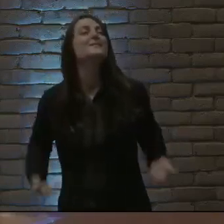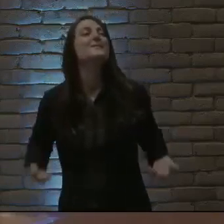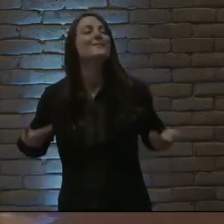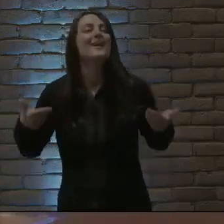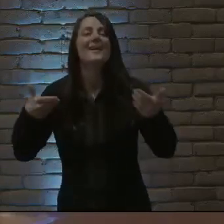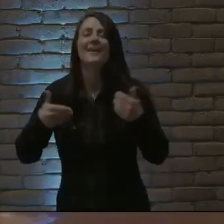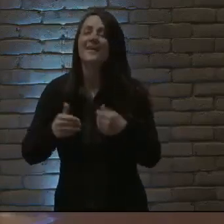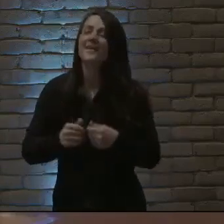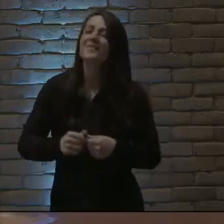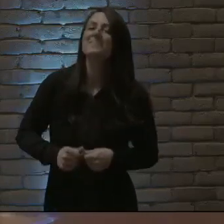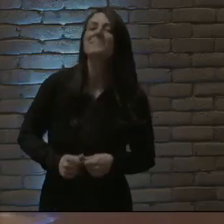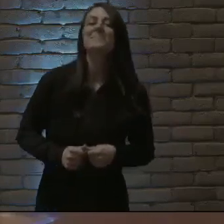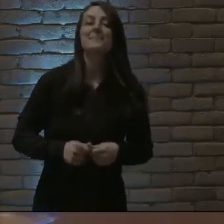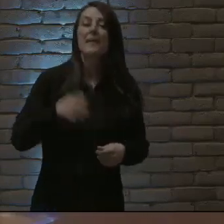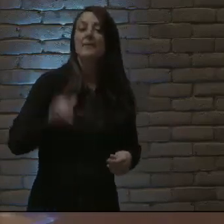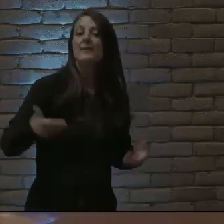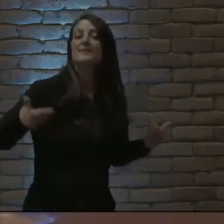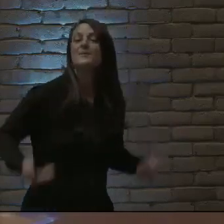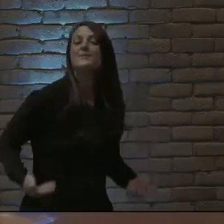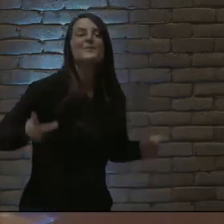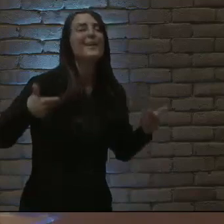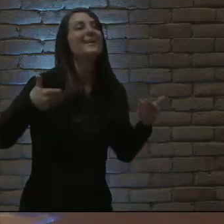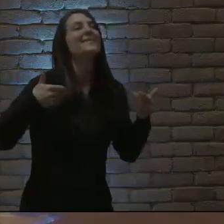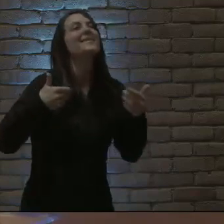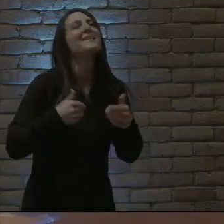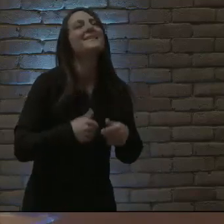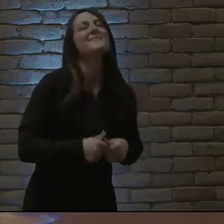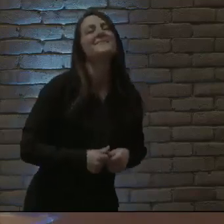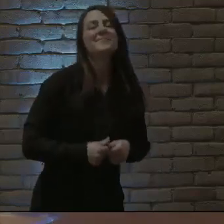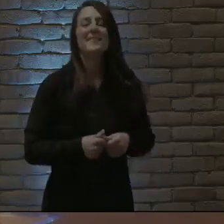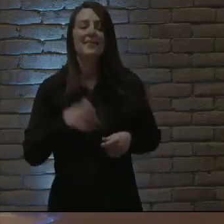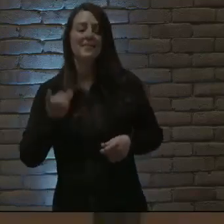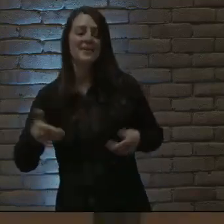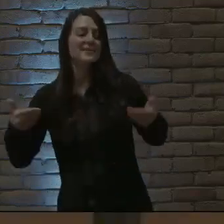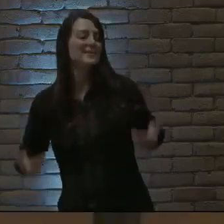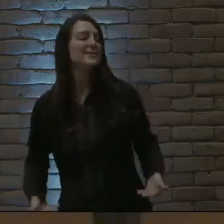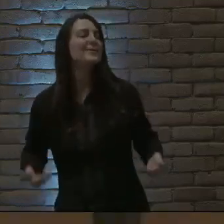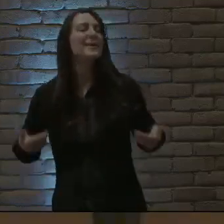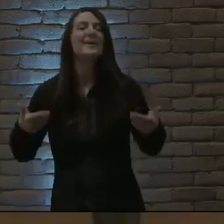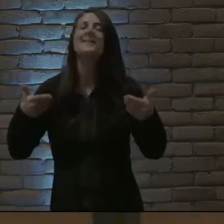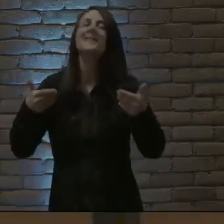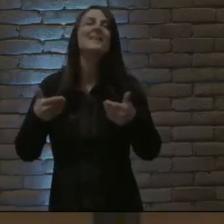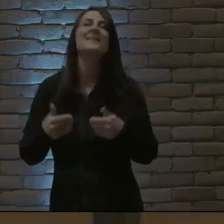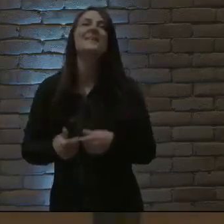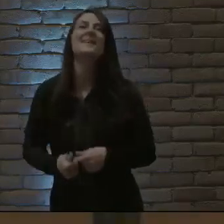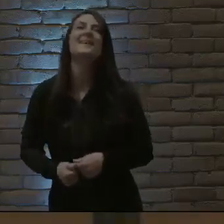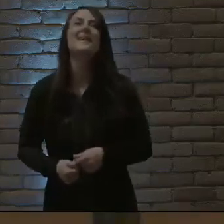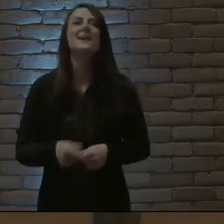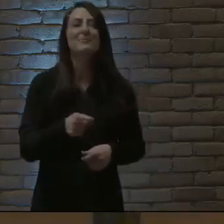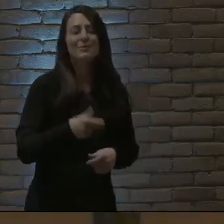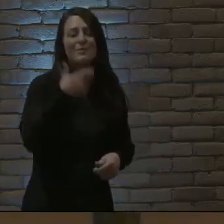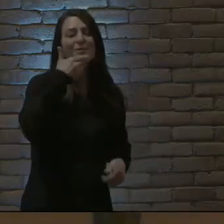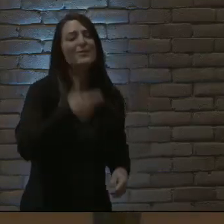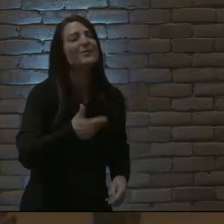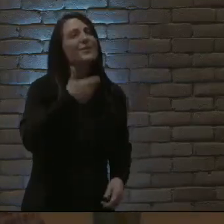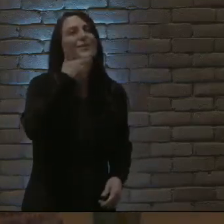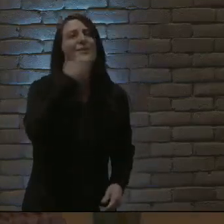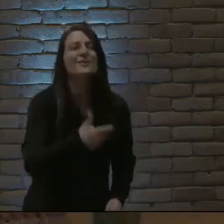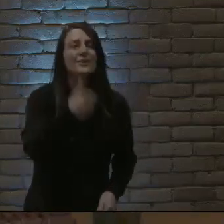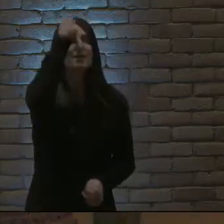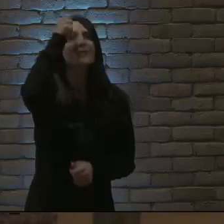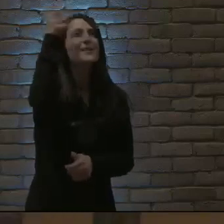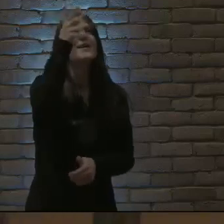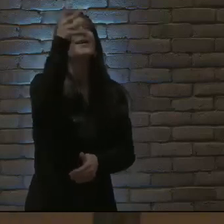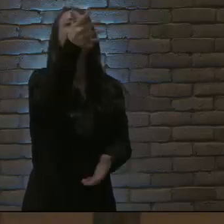It's who I am It's who I am It's who I am You're a